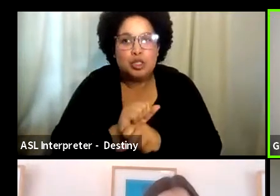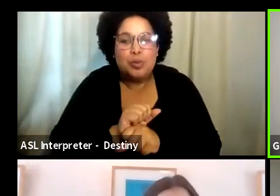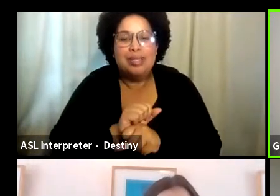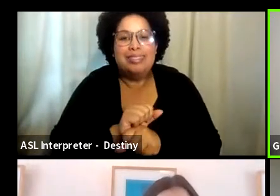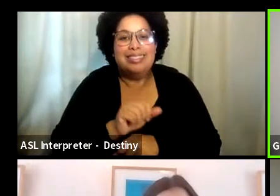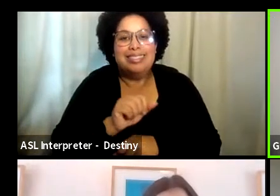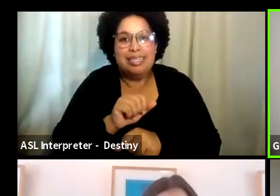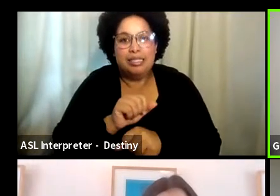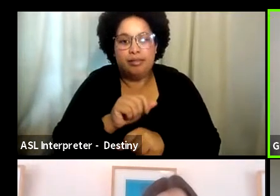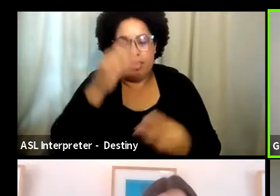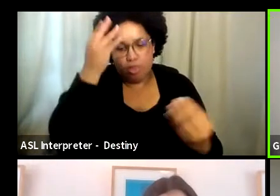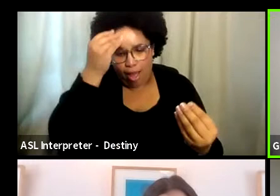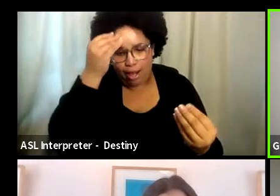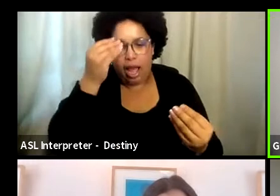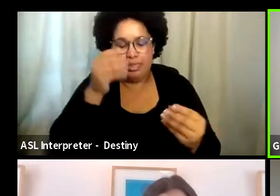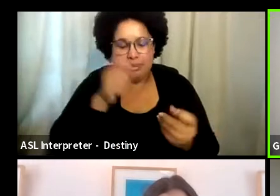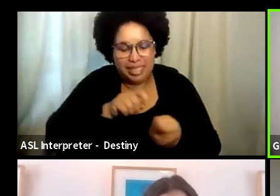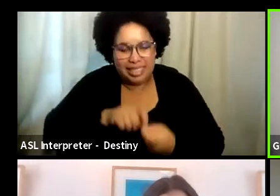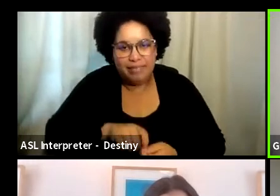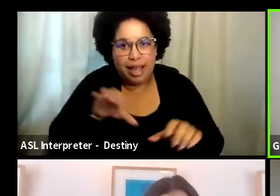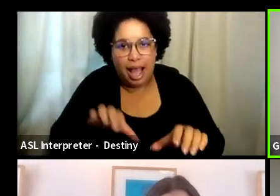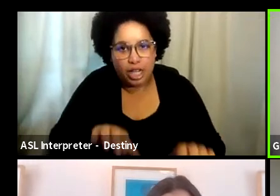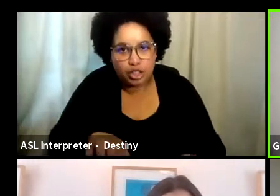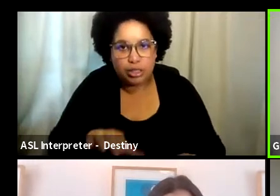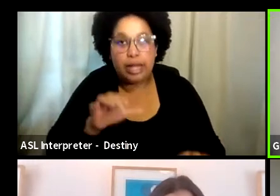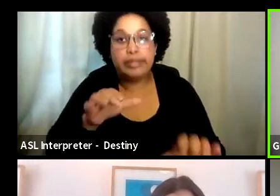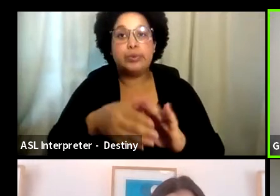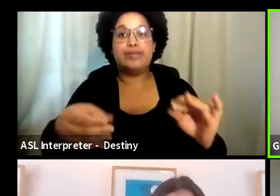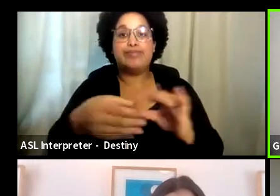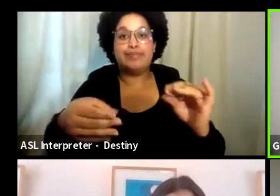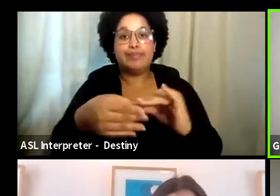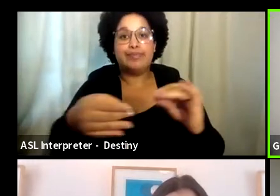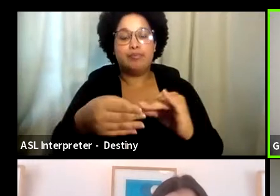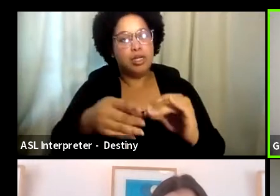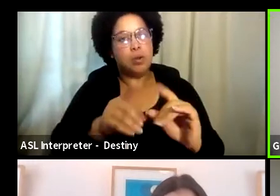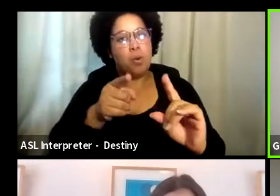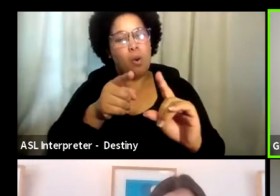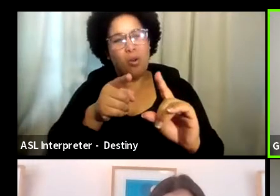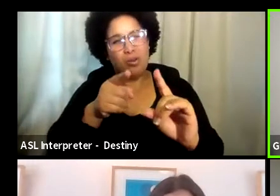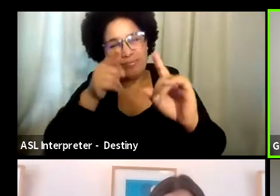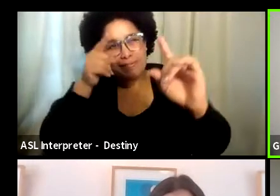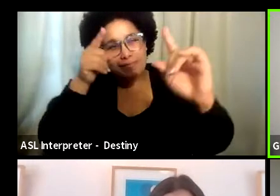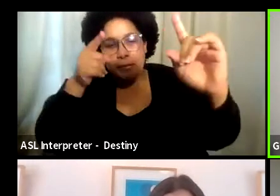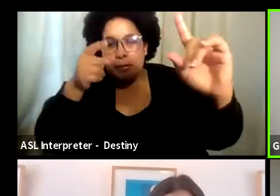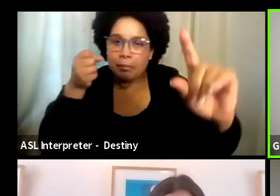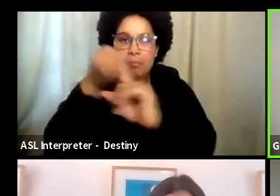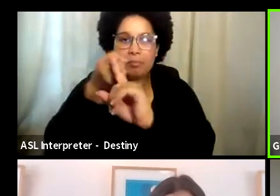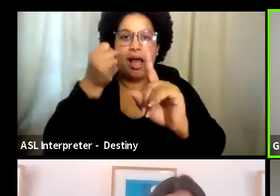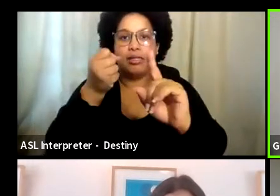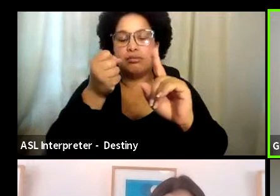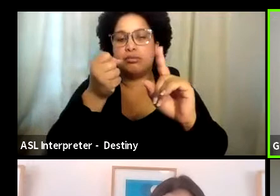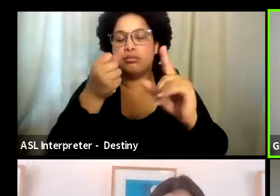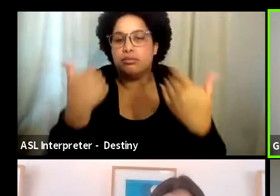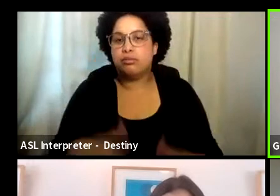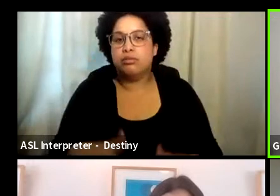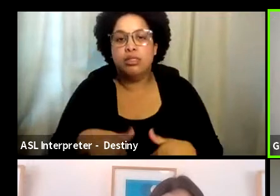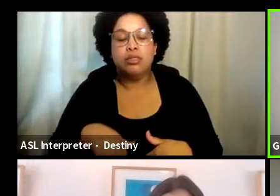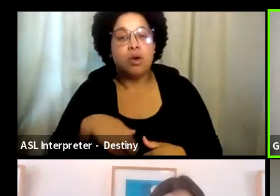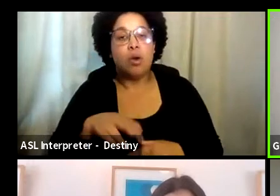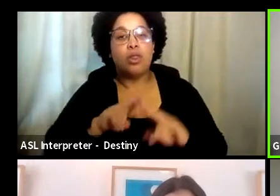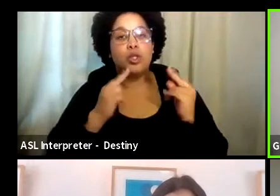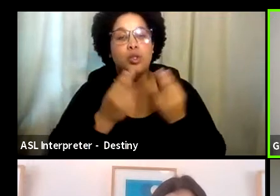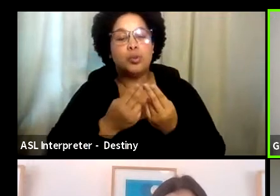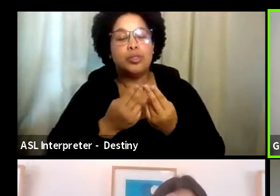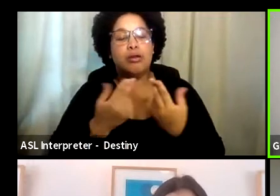words with the mission that it all has a positive and lasting impact. That is the hope for all of us. So, as I said earlier, the union is taking